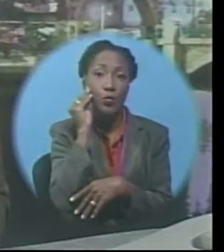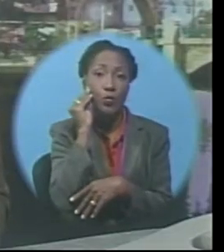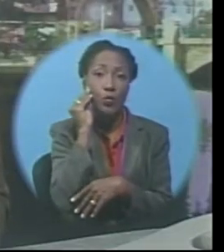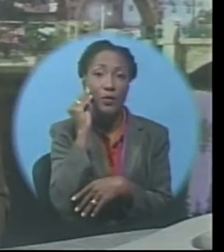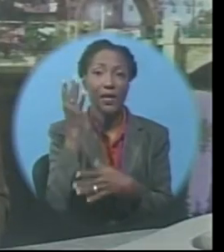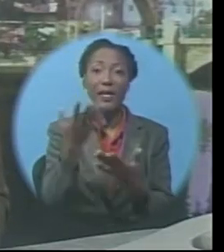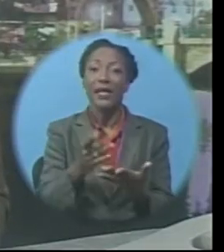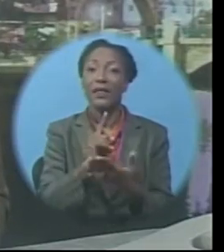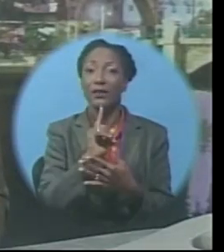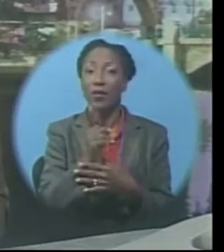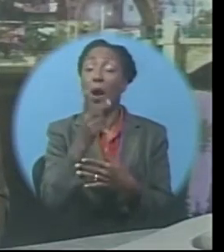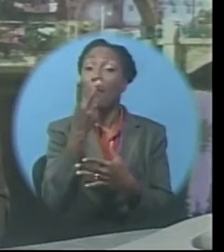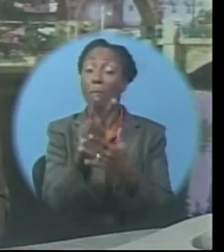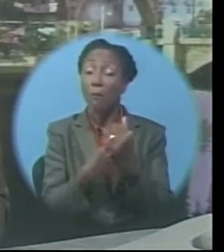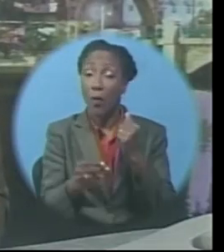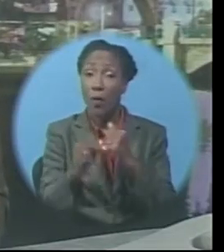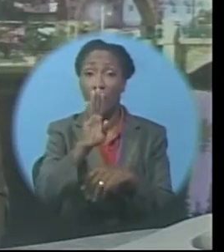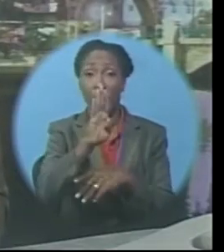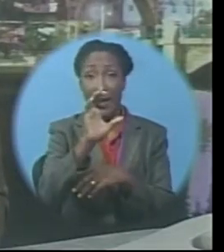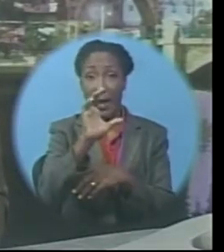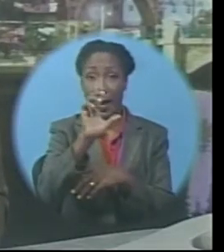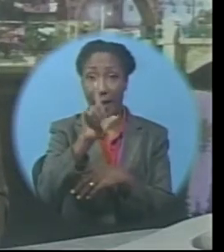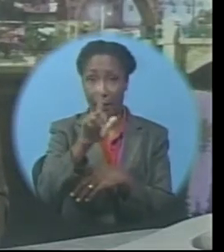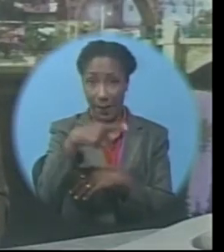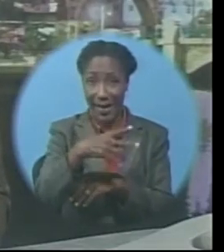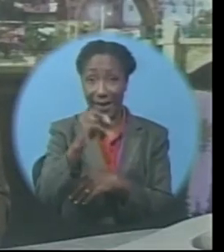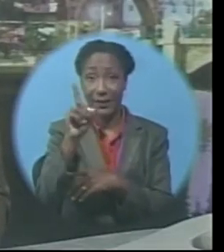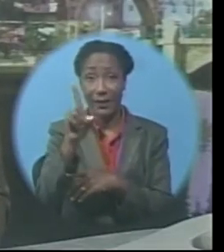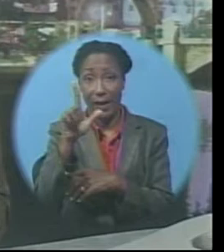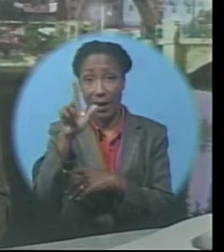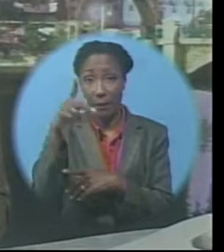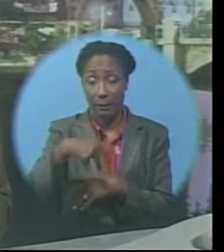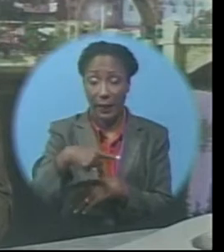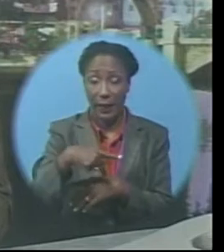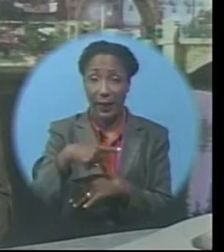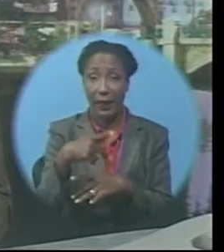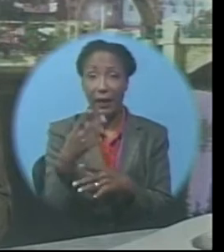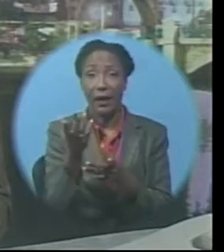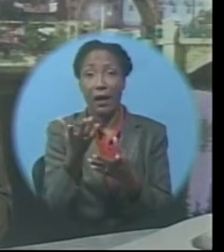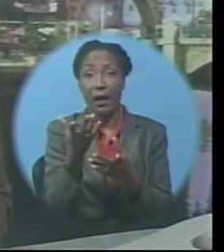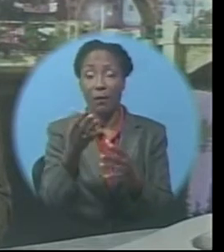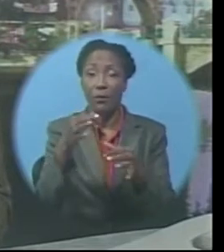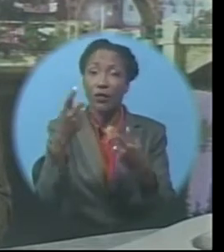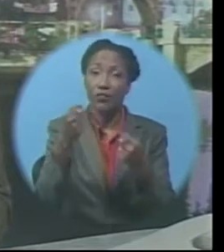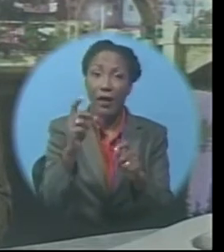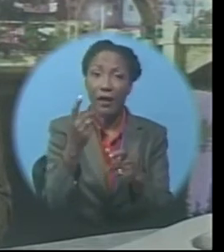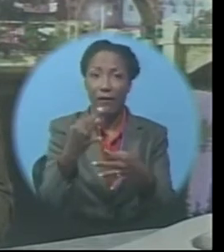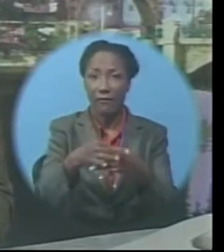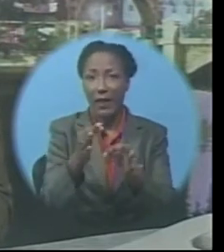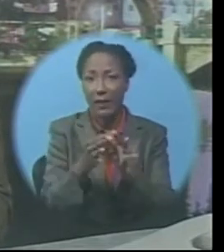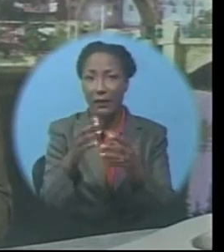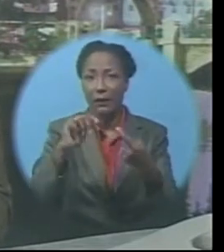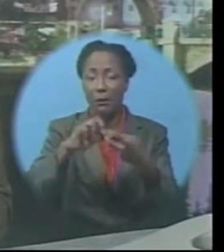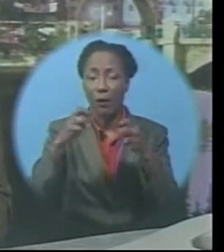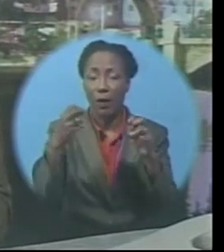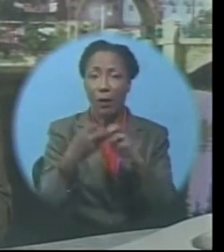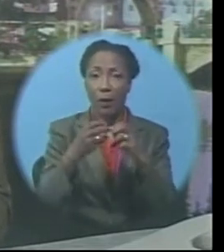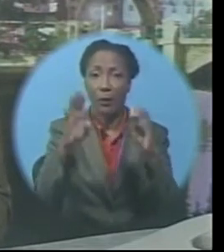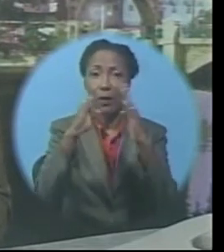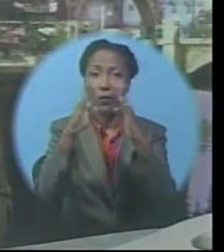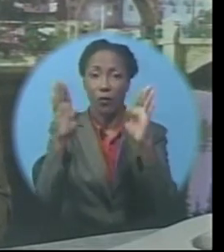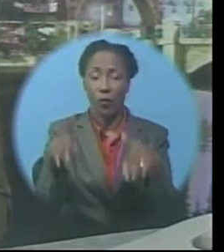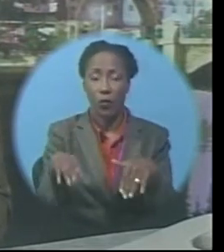it's proof that both parties have tried to deal with the problem of housing, but acknowledges it's not one that can be solved